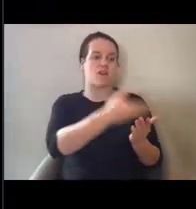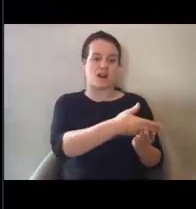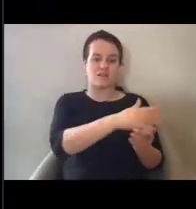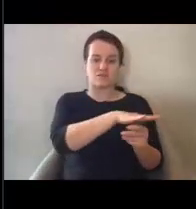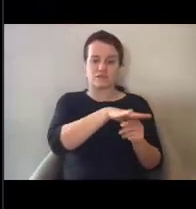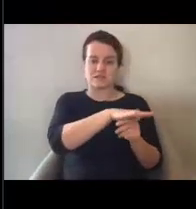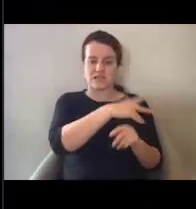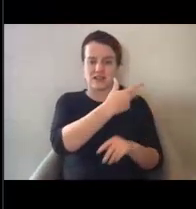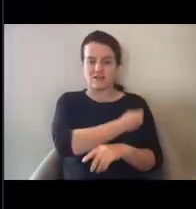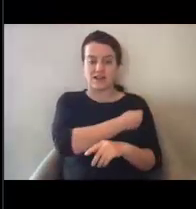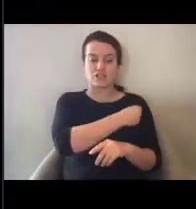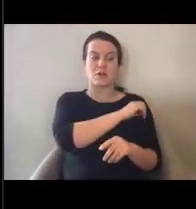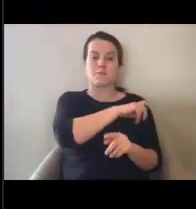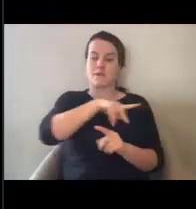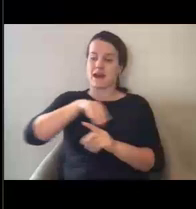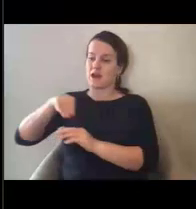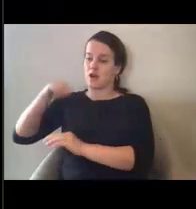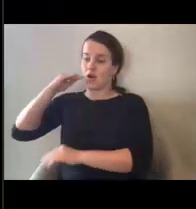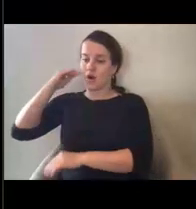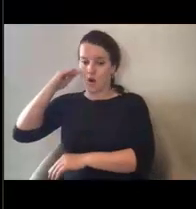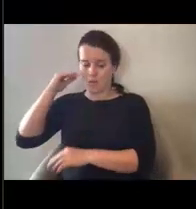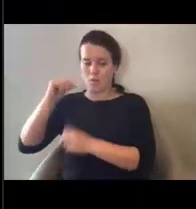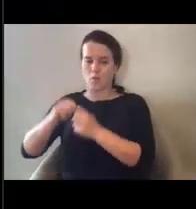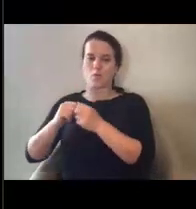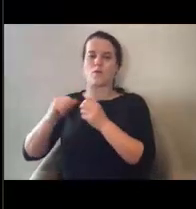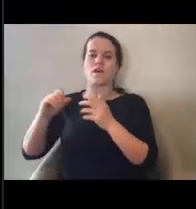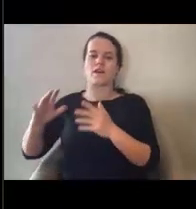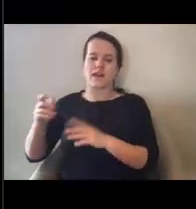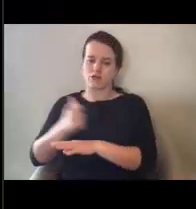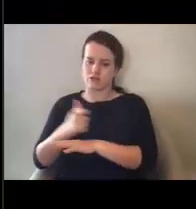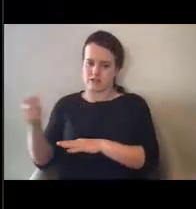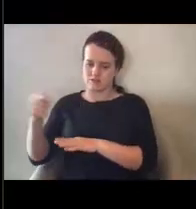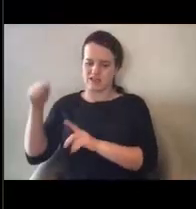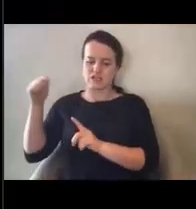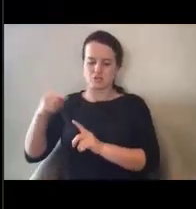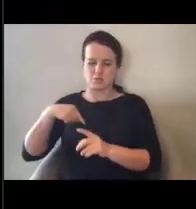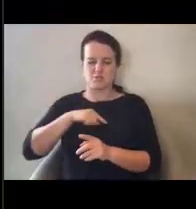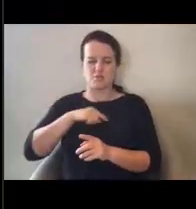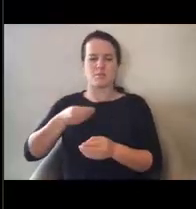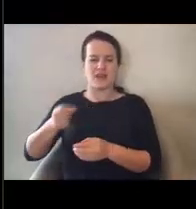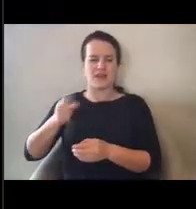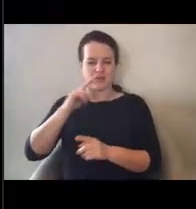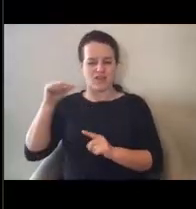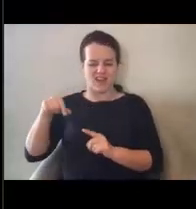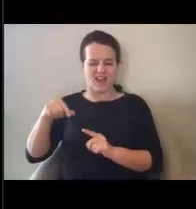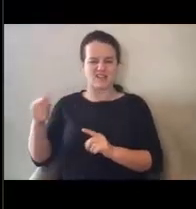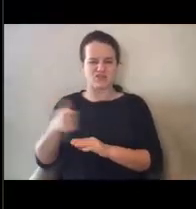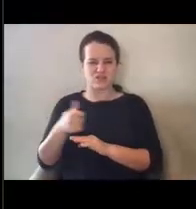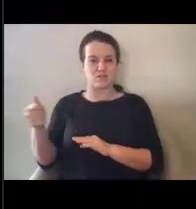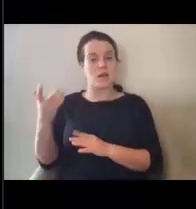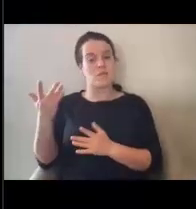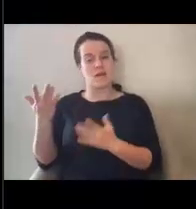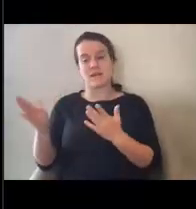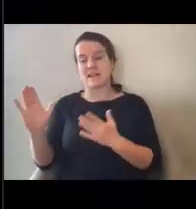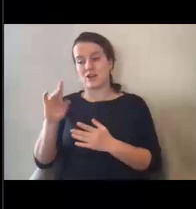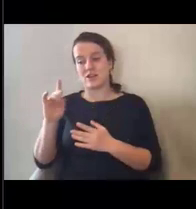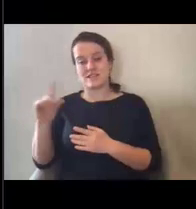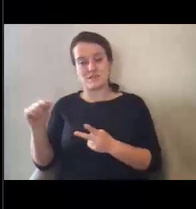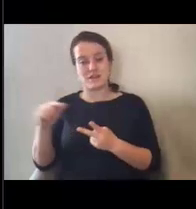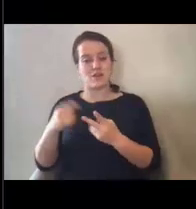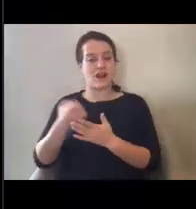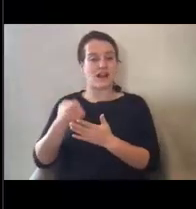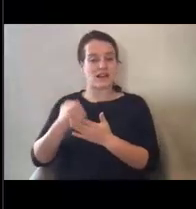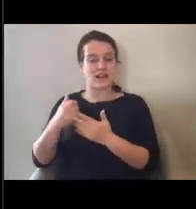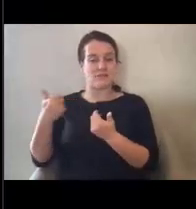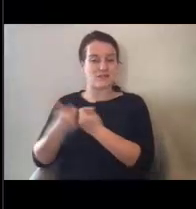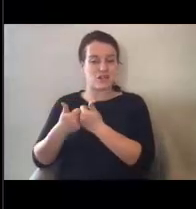and home from the vaccination site without that transportation assistance. So that could be because of a disability or because of economic hardships